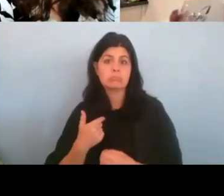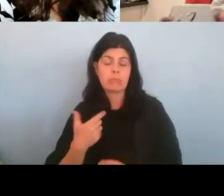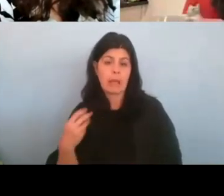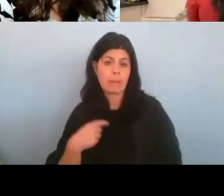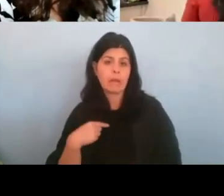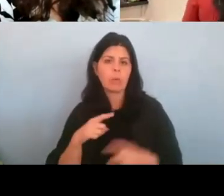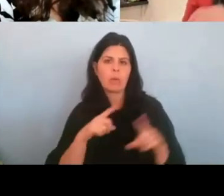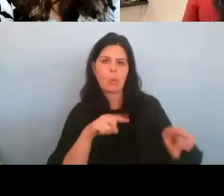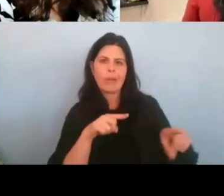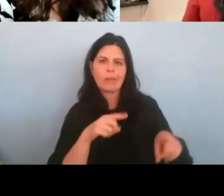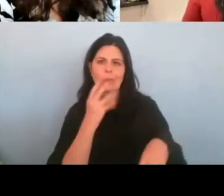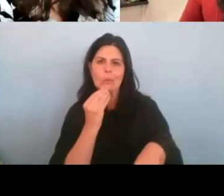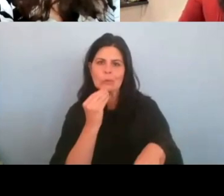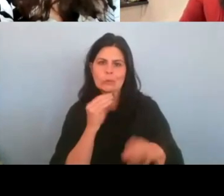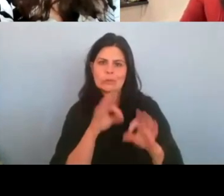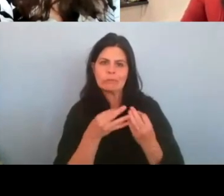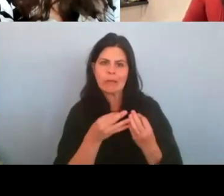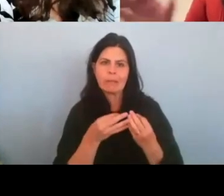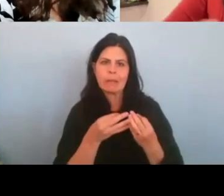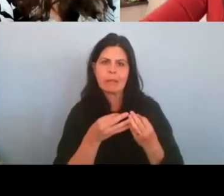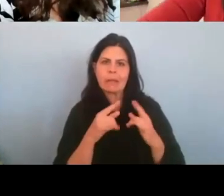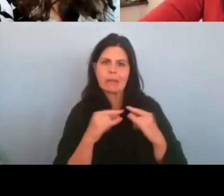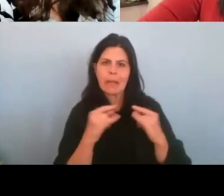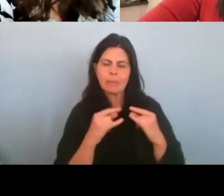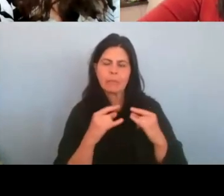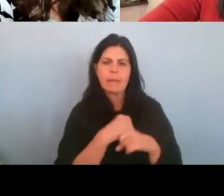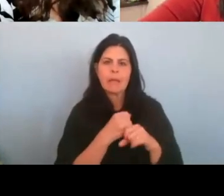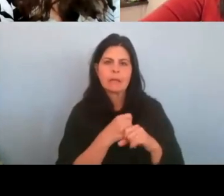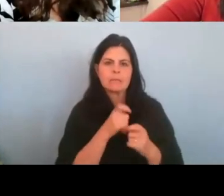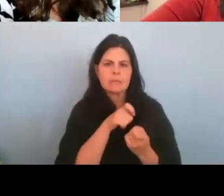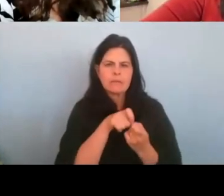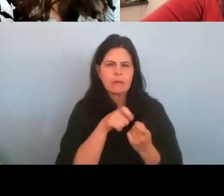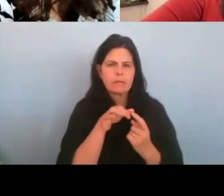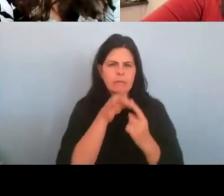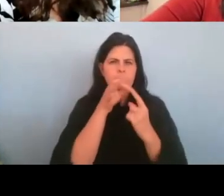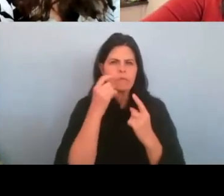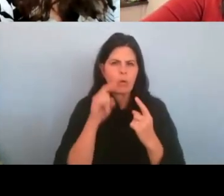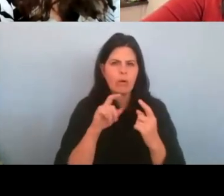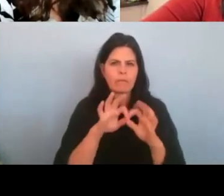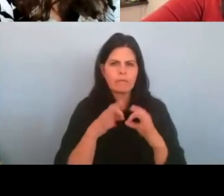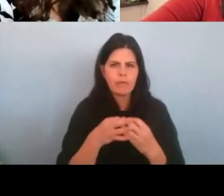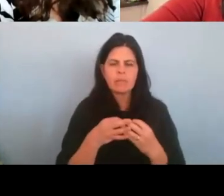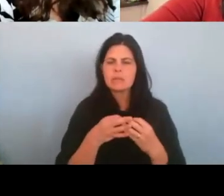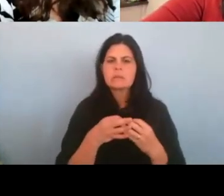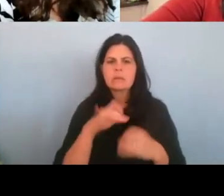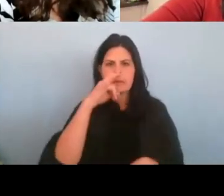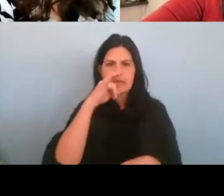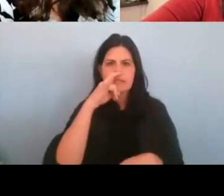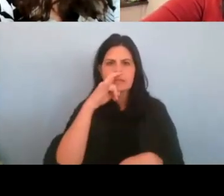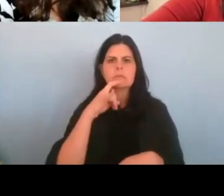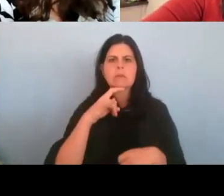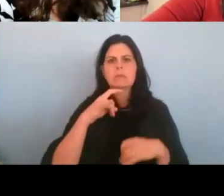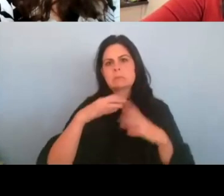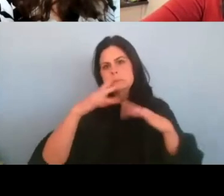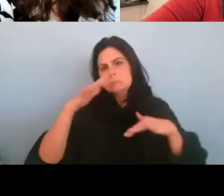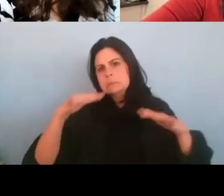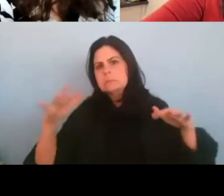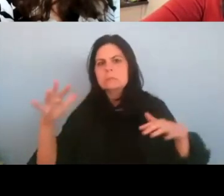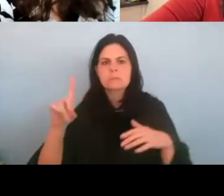created specifically for families with kids of all kinds of disabilities.